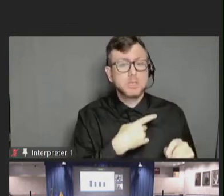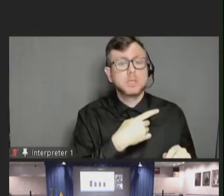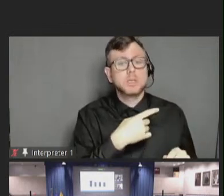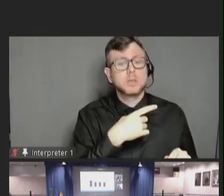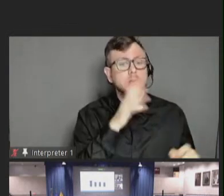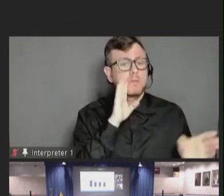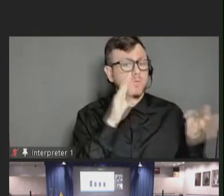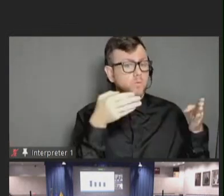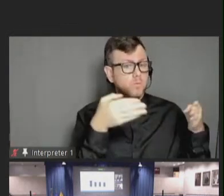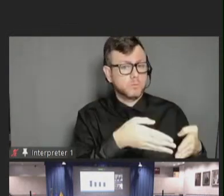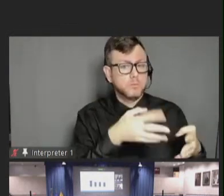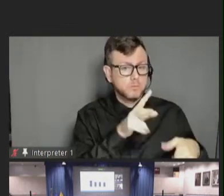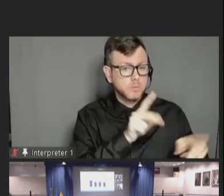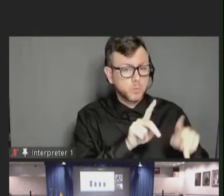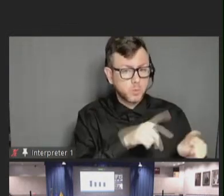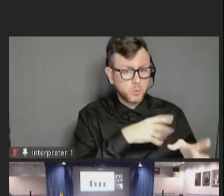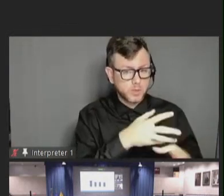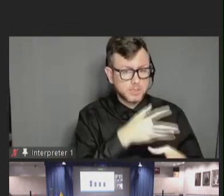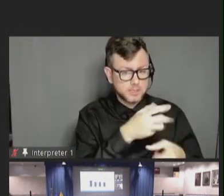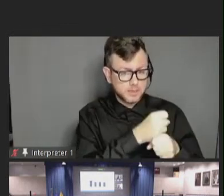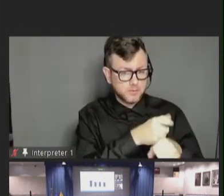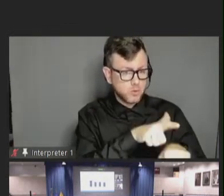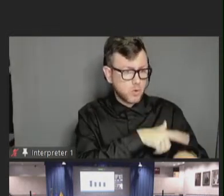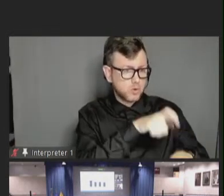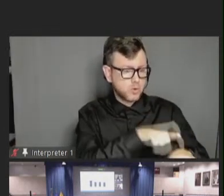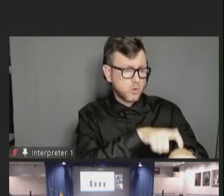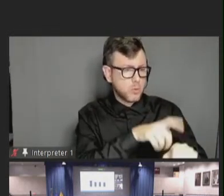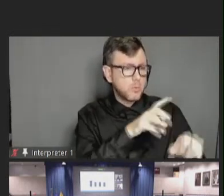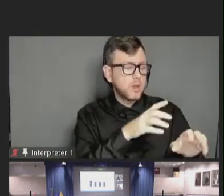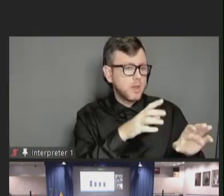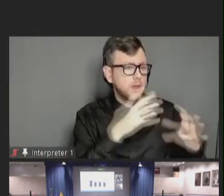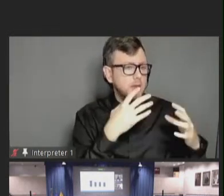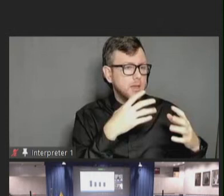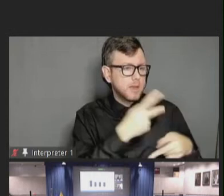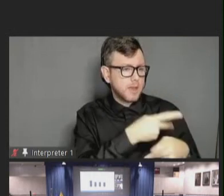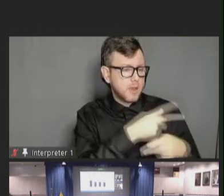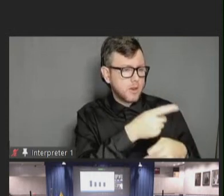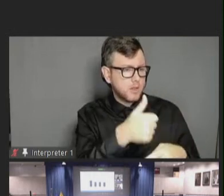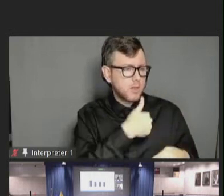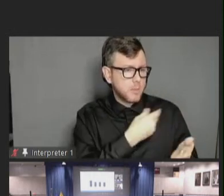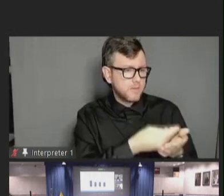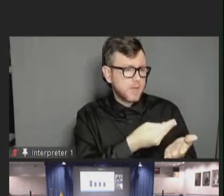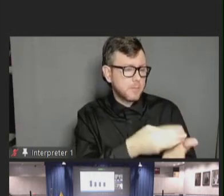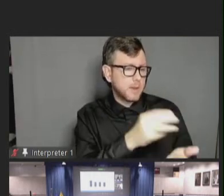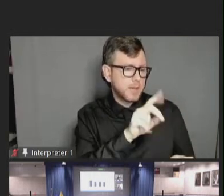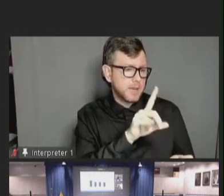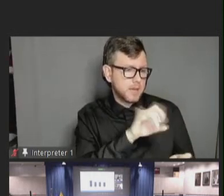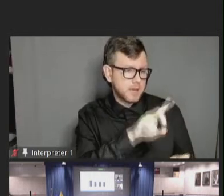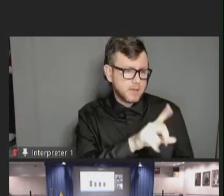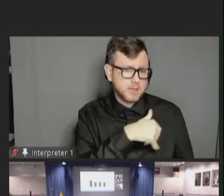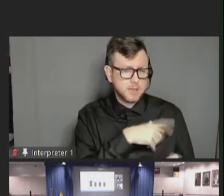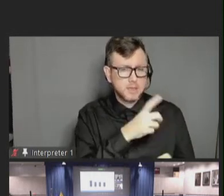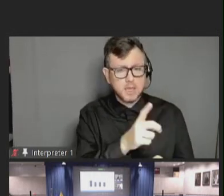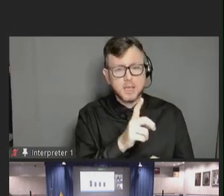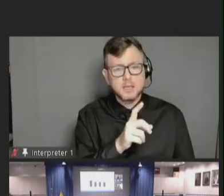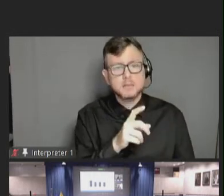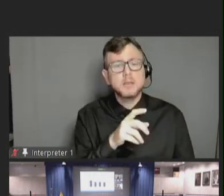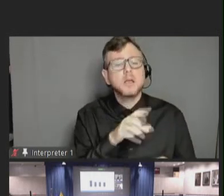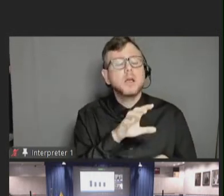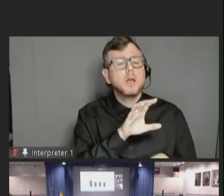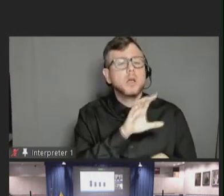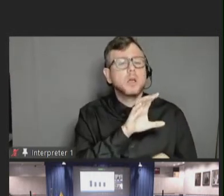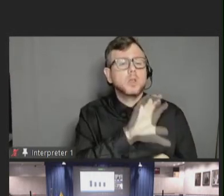focused on people who were receiving long-term care in the community funded by Medicaid. That's home and community-based services.